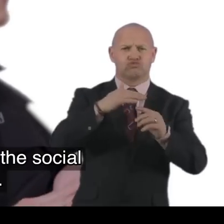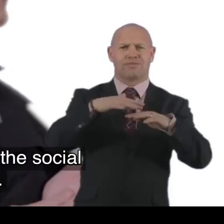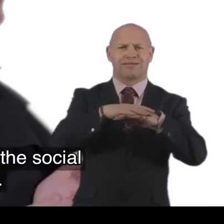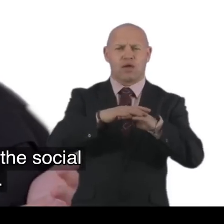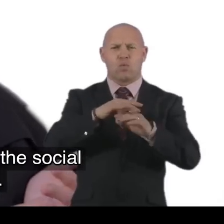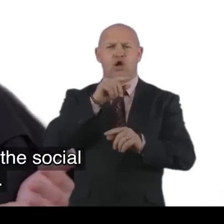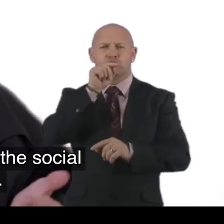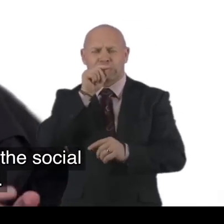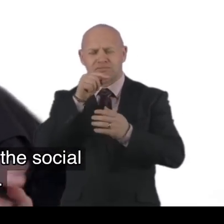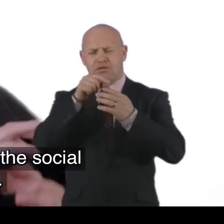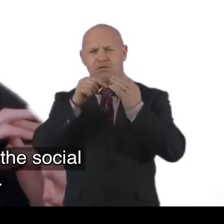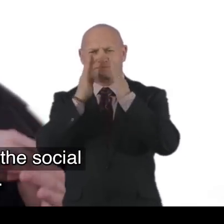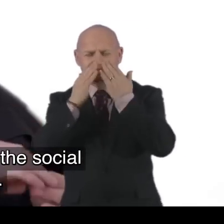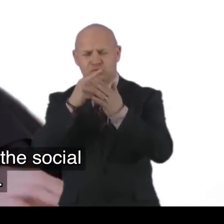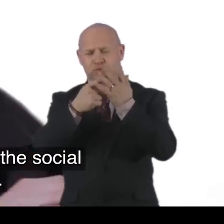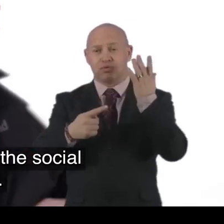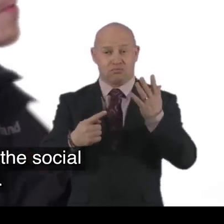The social network. Twitter.